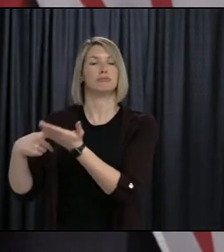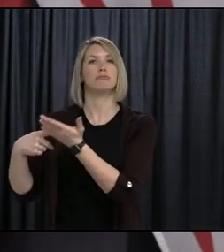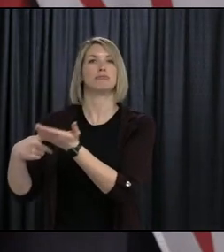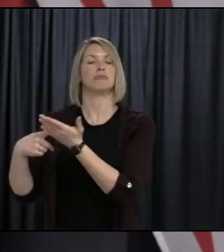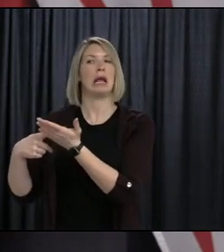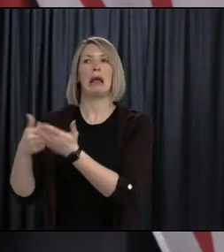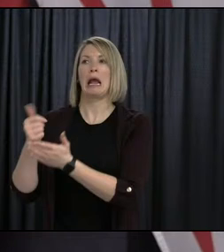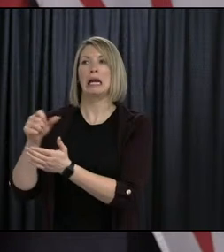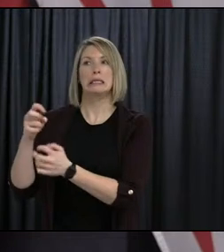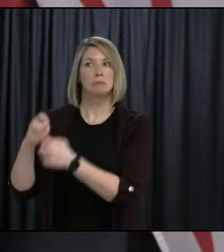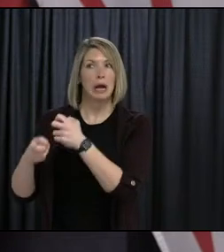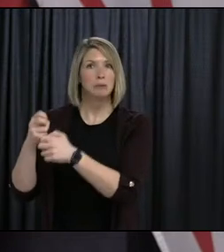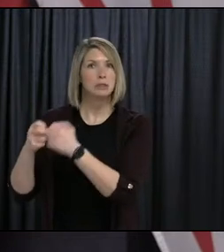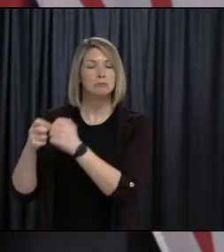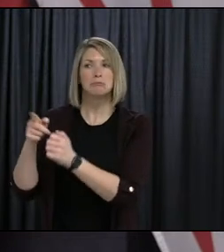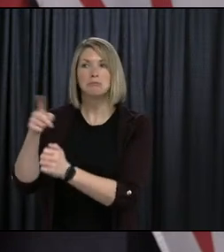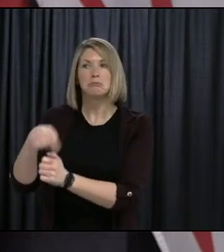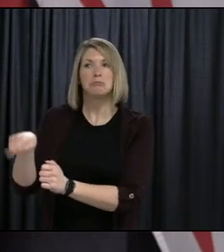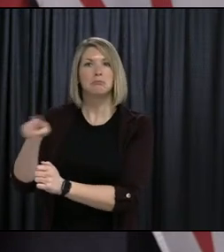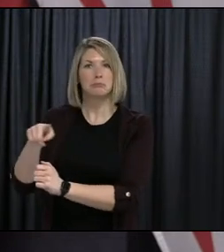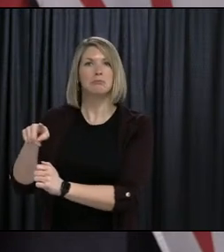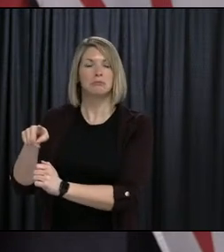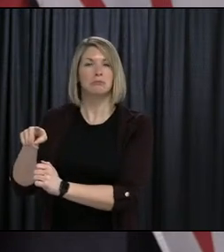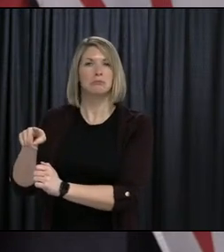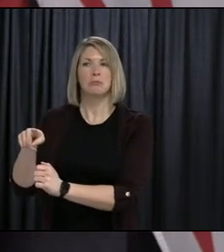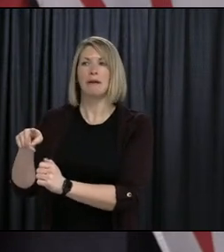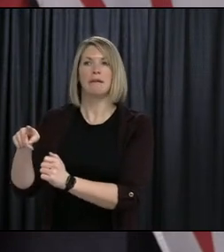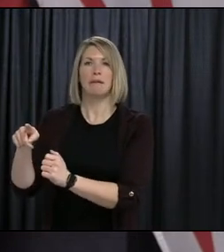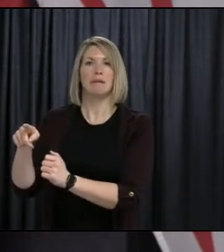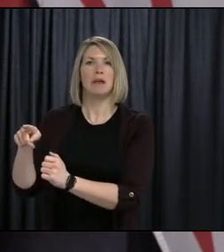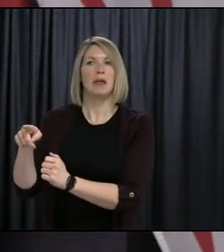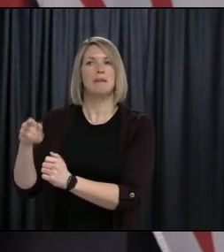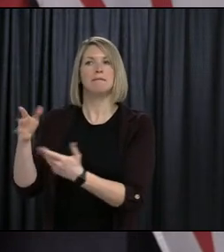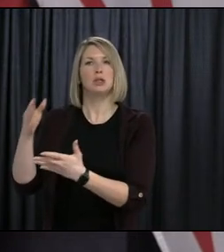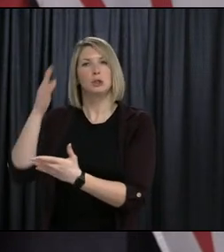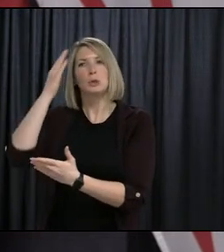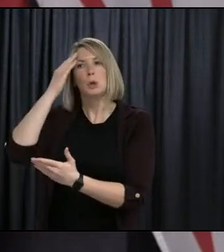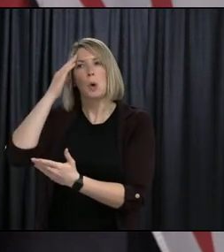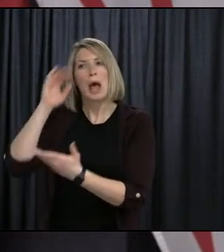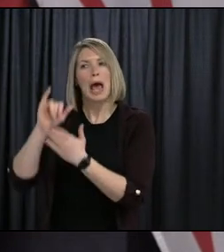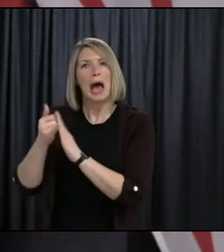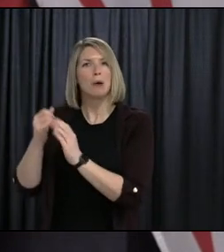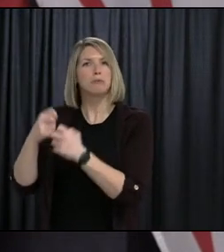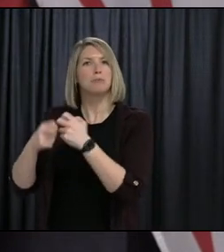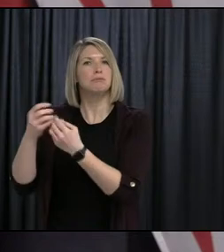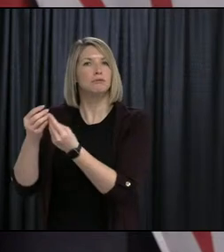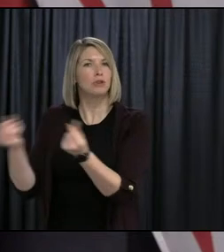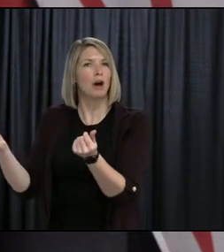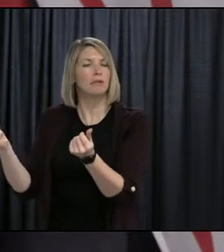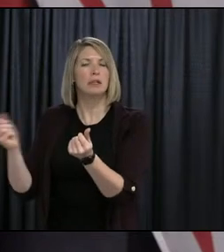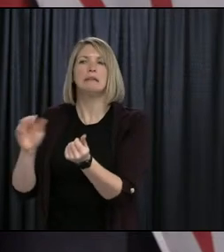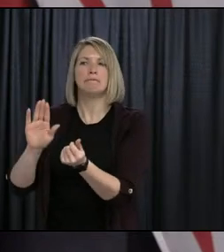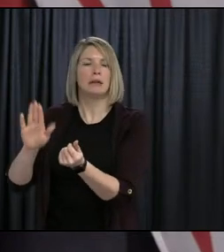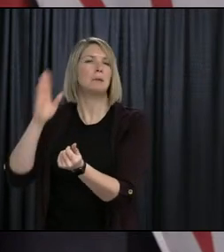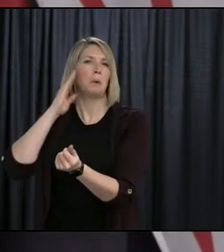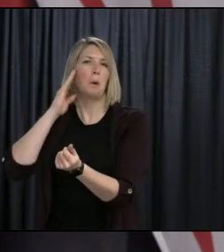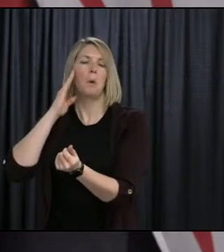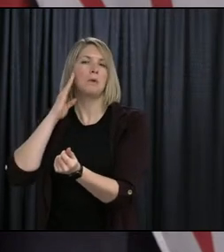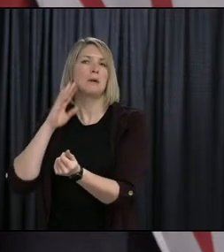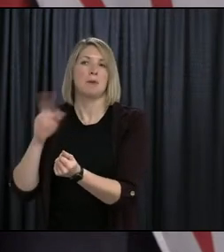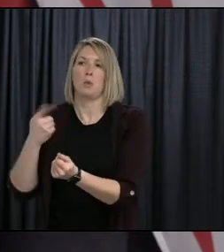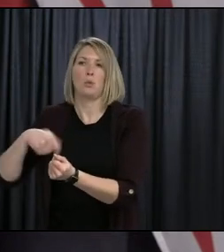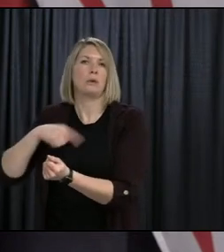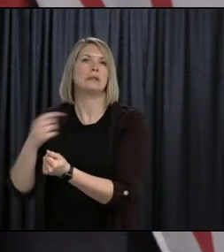any issues that are ongoing have been addressed or are in the process of being addressed by the Francophone School District.